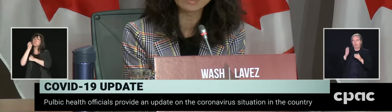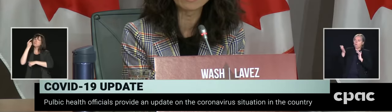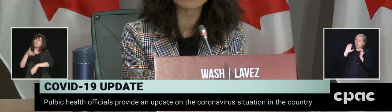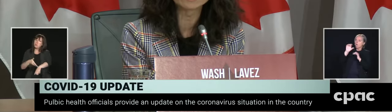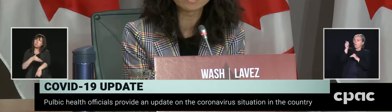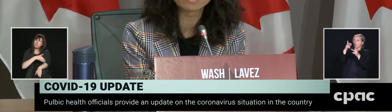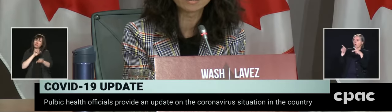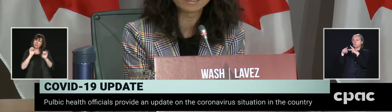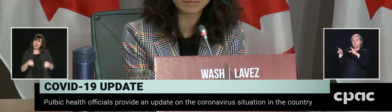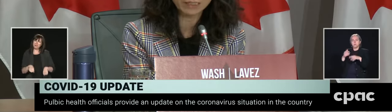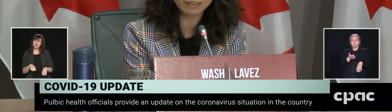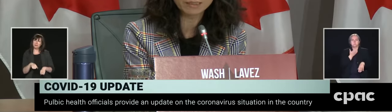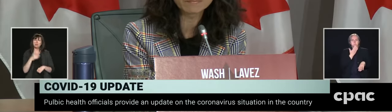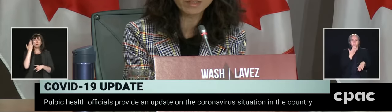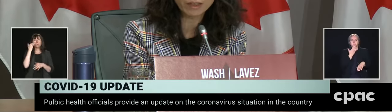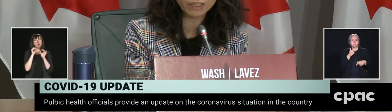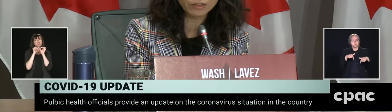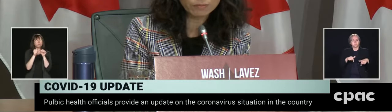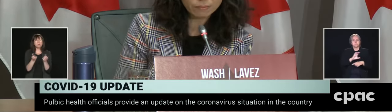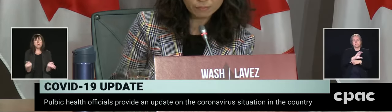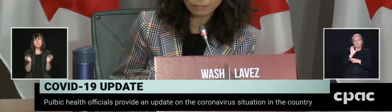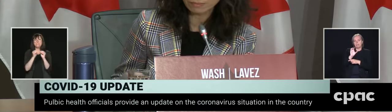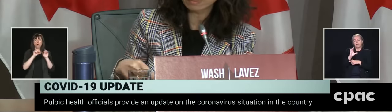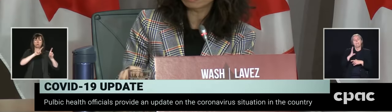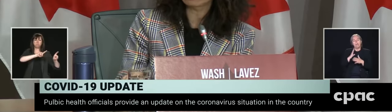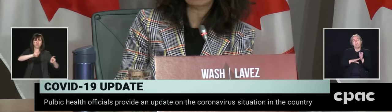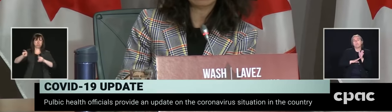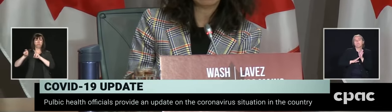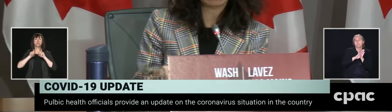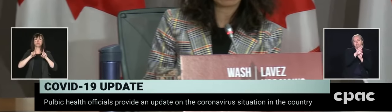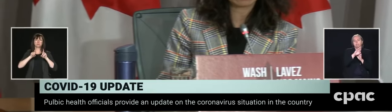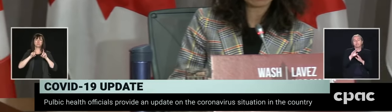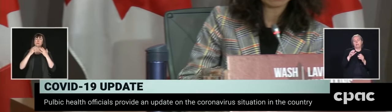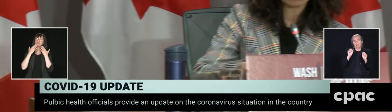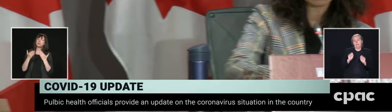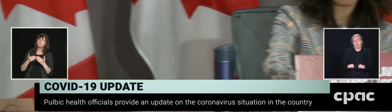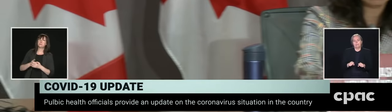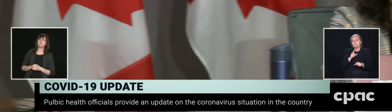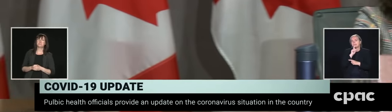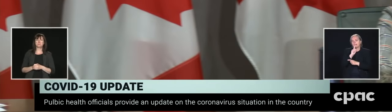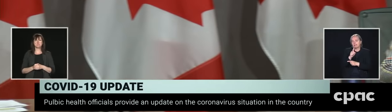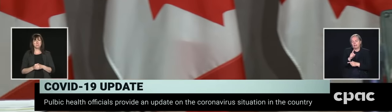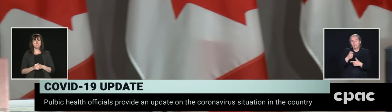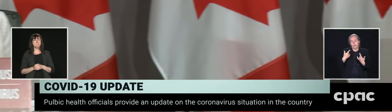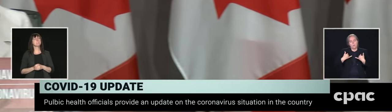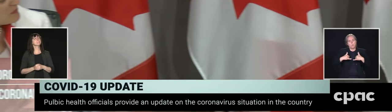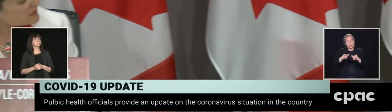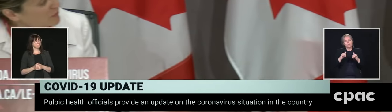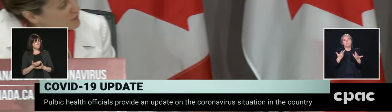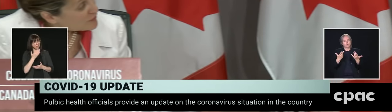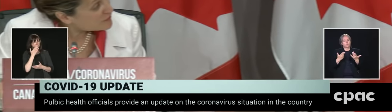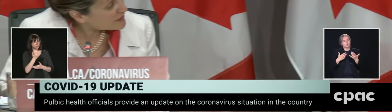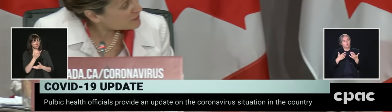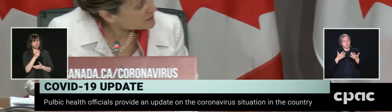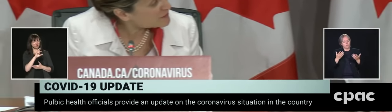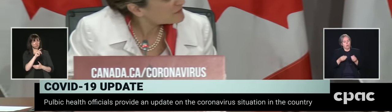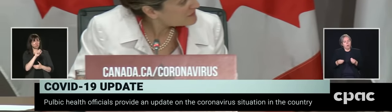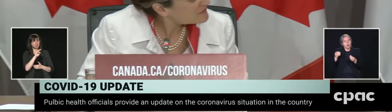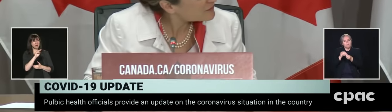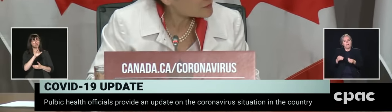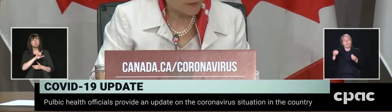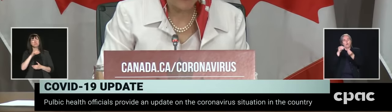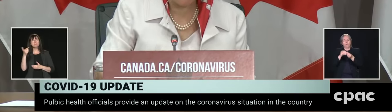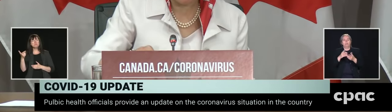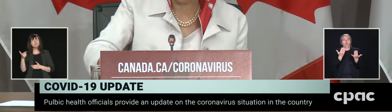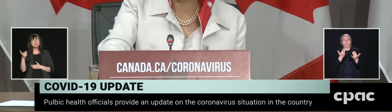increase our testing capacity. Thank you. Thank you very much, Dr. Tam. And now, I'll give the word to Dr. New.